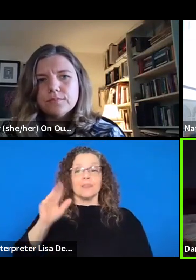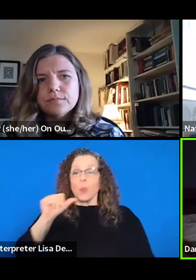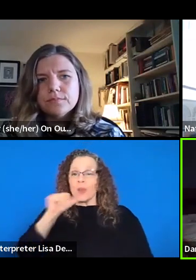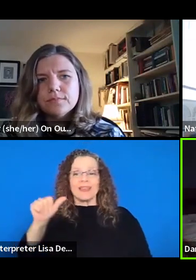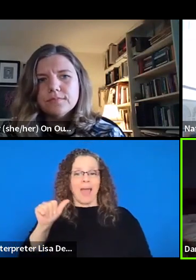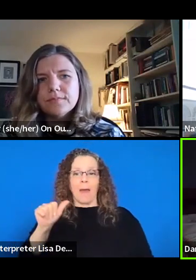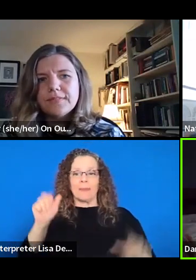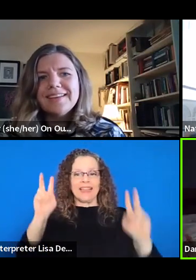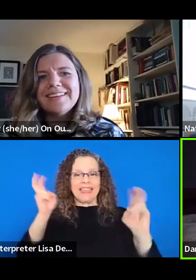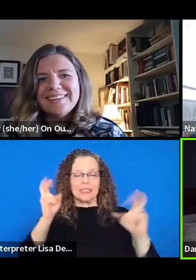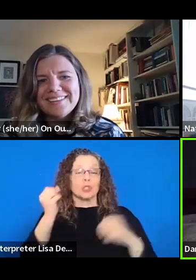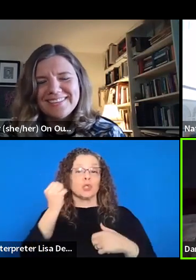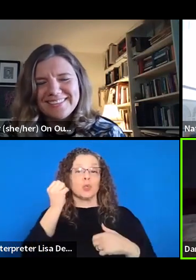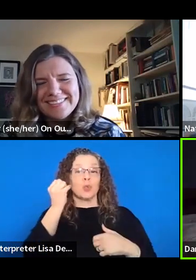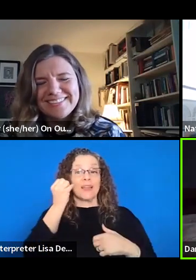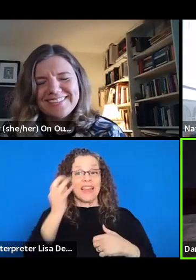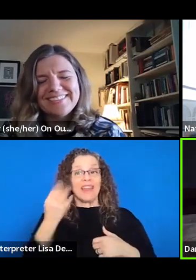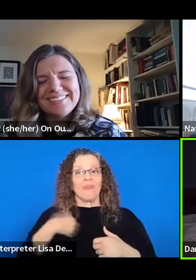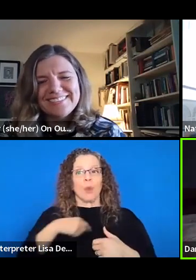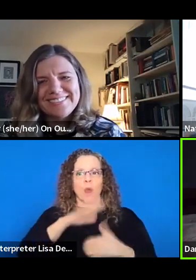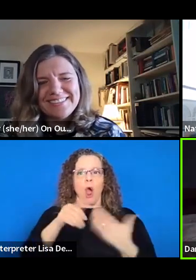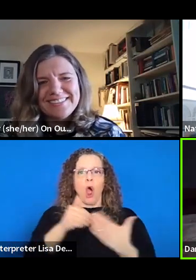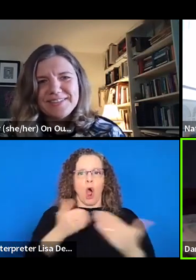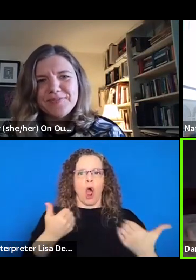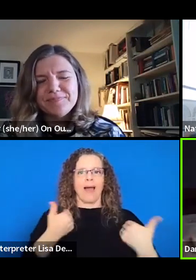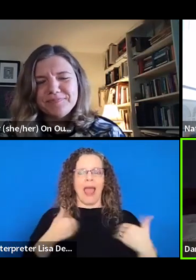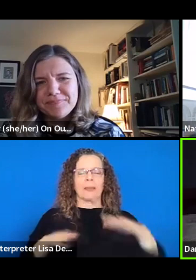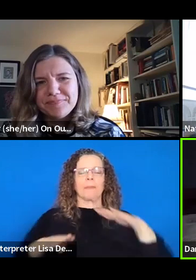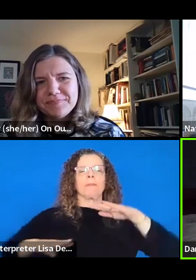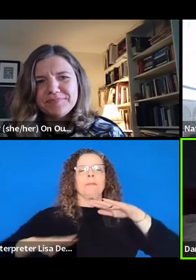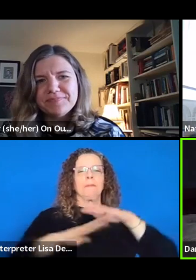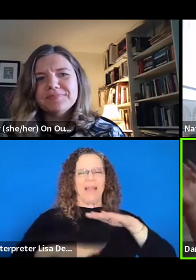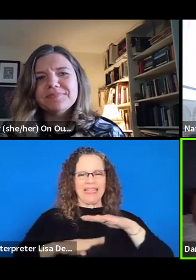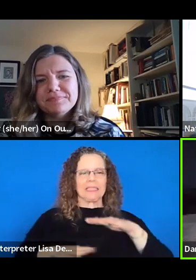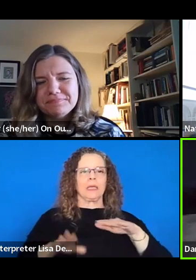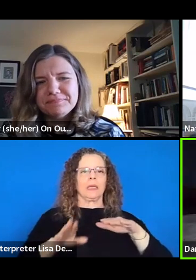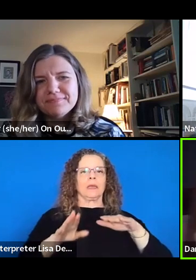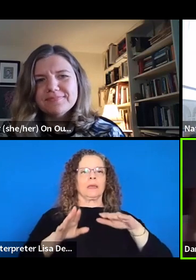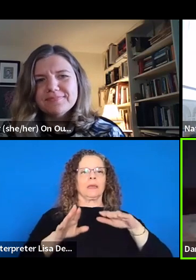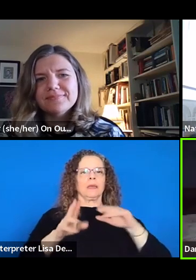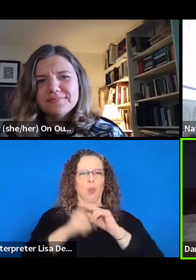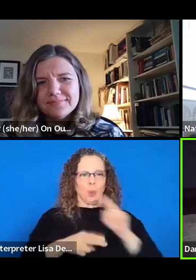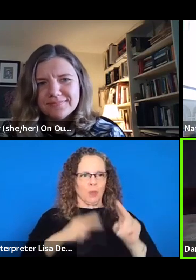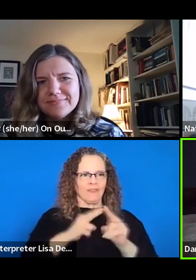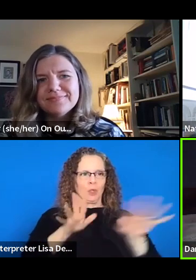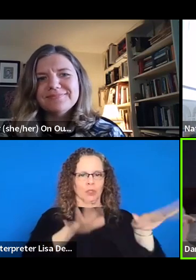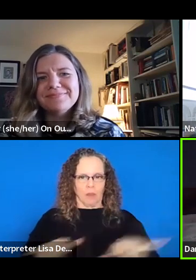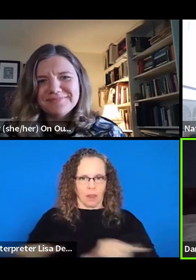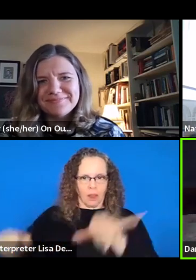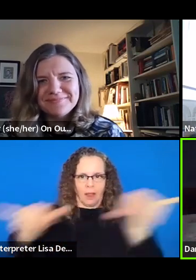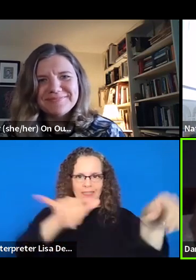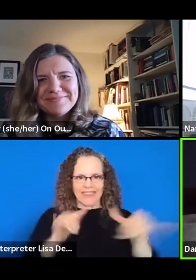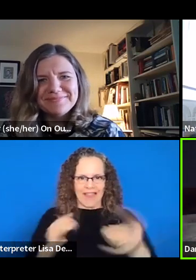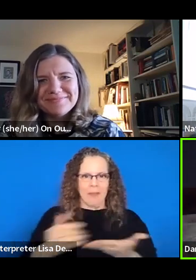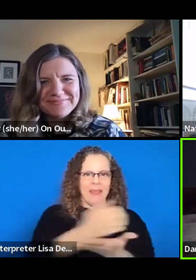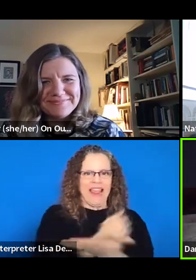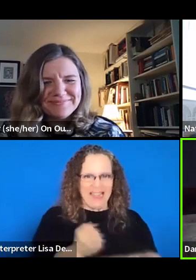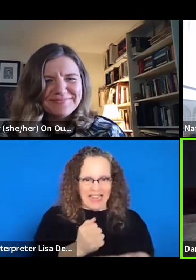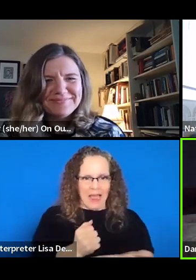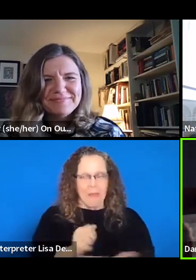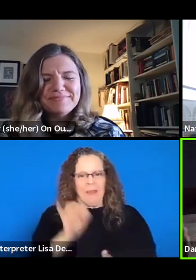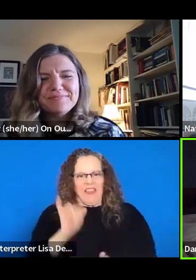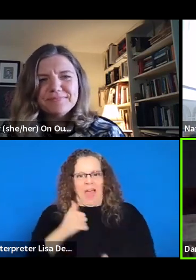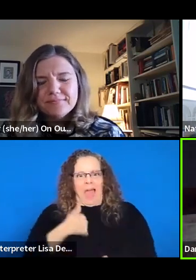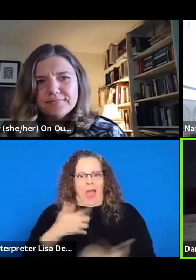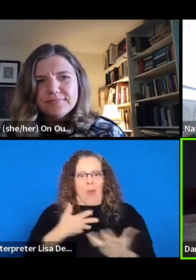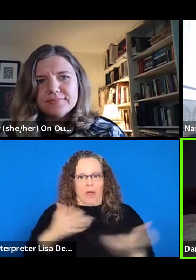basic income. Right. This conversation would be moot if that was a thing. So like, just as I continue to push us all in that direction.